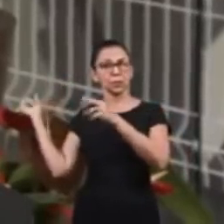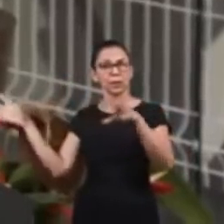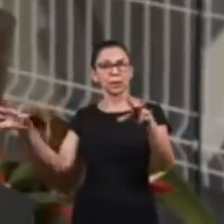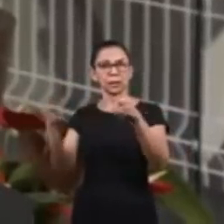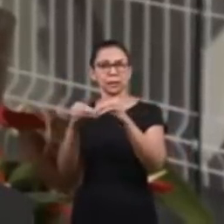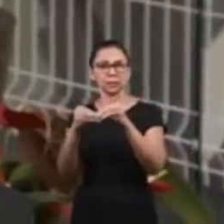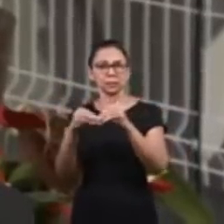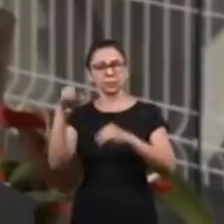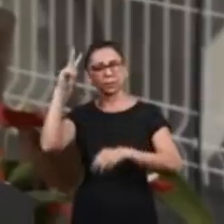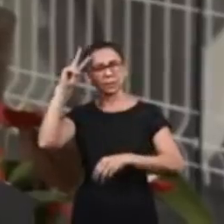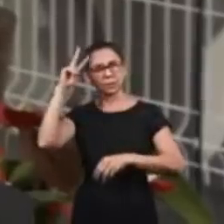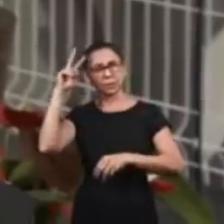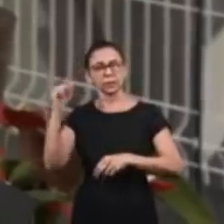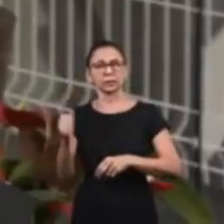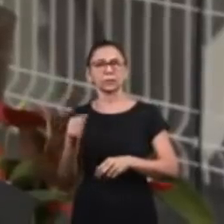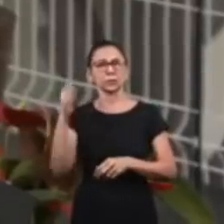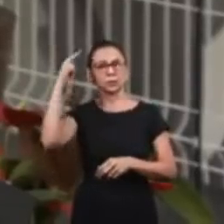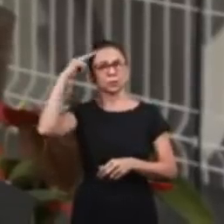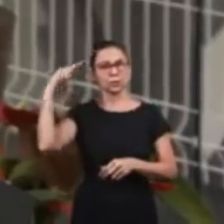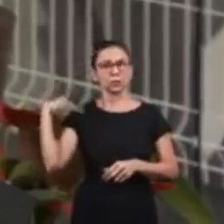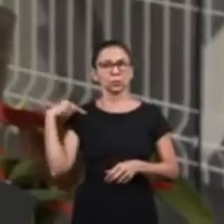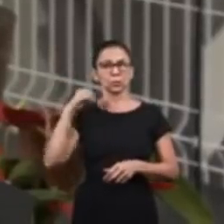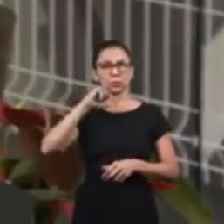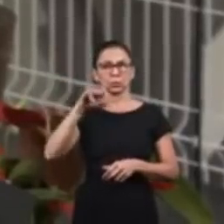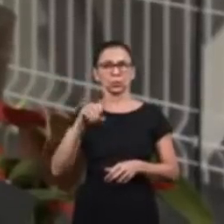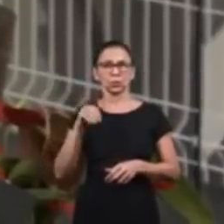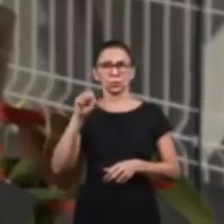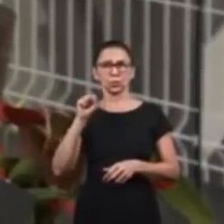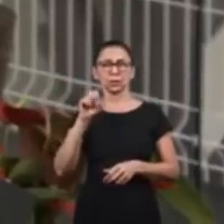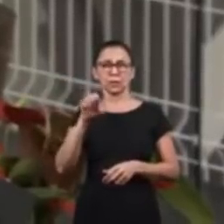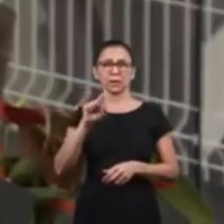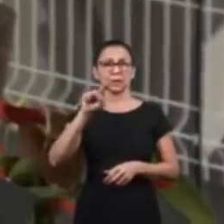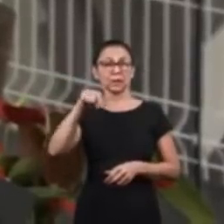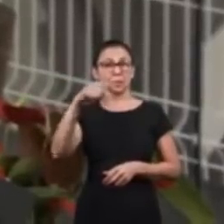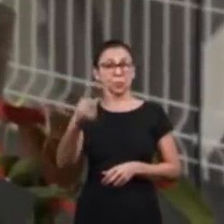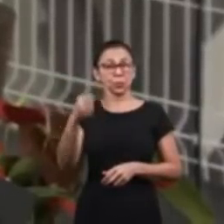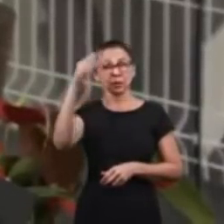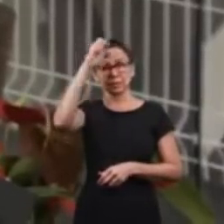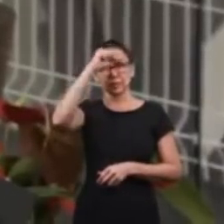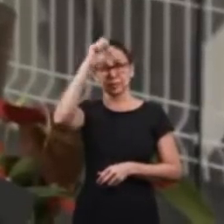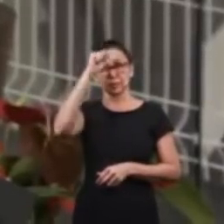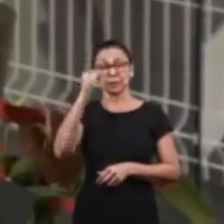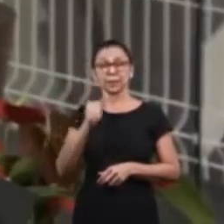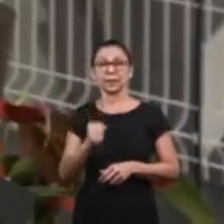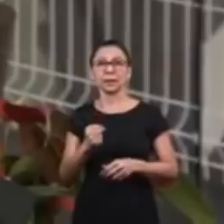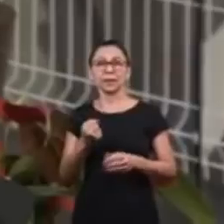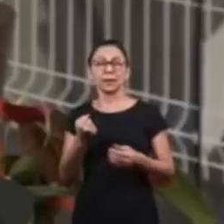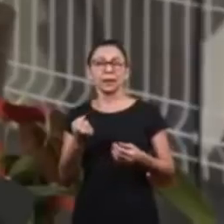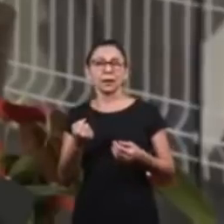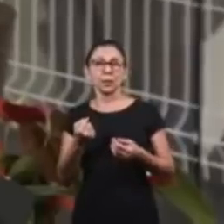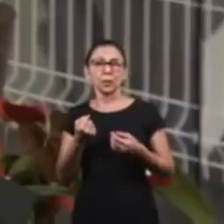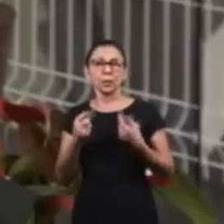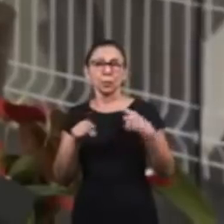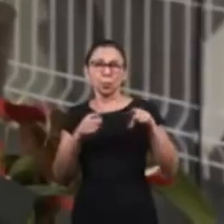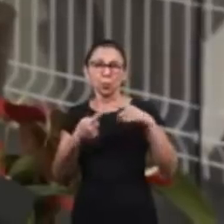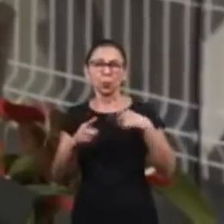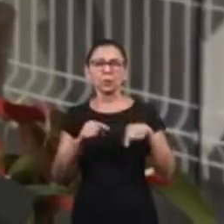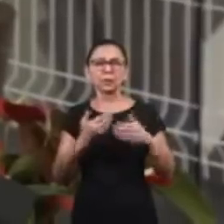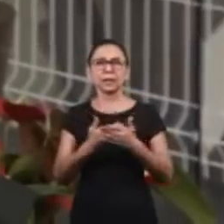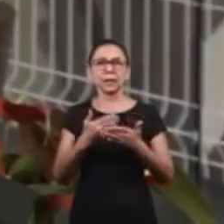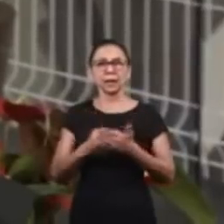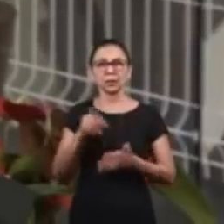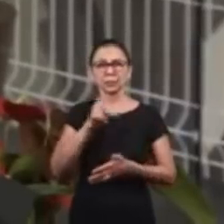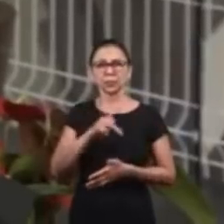story of Joseph. In the sketch Perfect Praise, we will continue to learn how to play melodica with the teacher Janaína